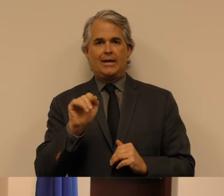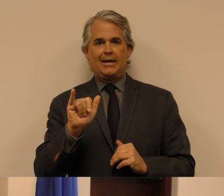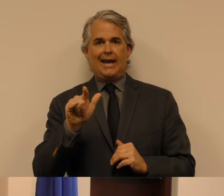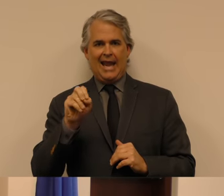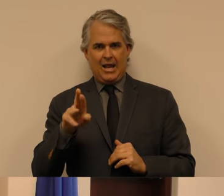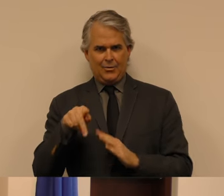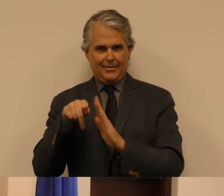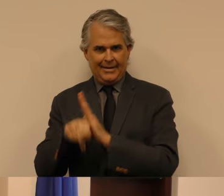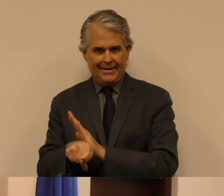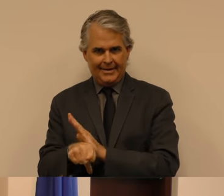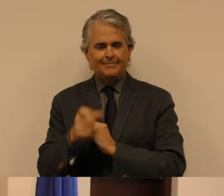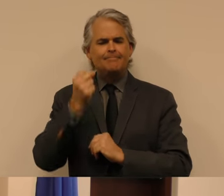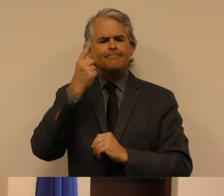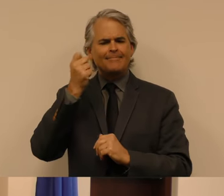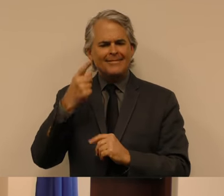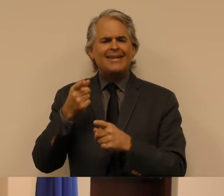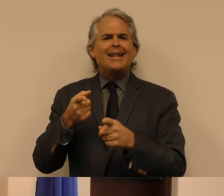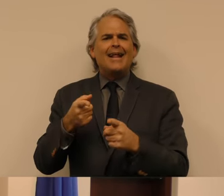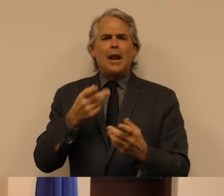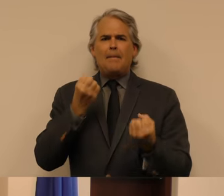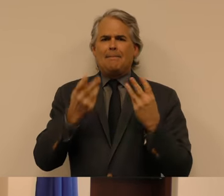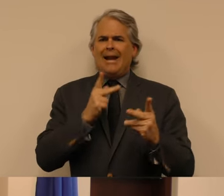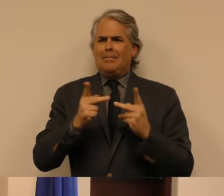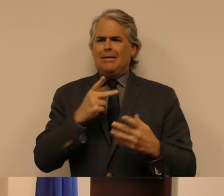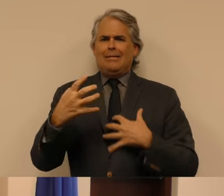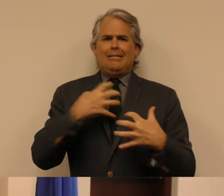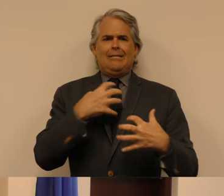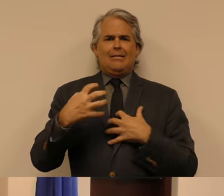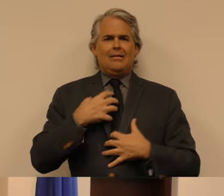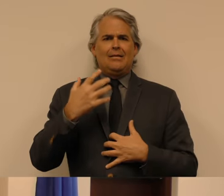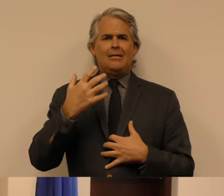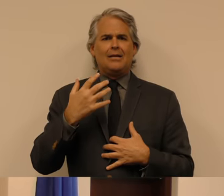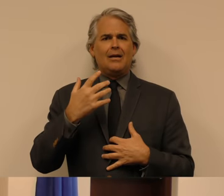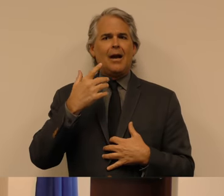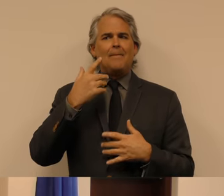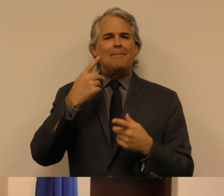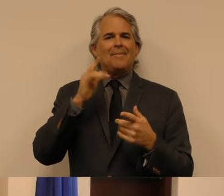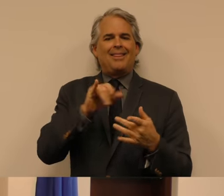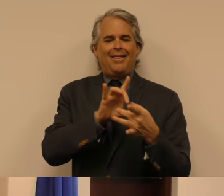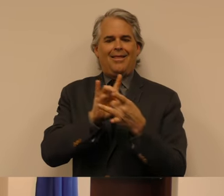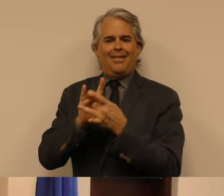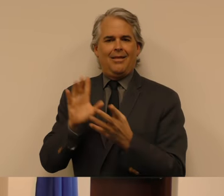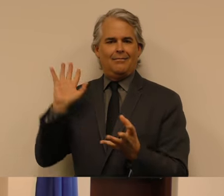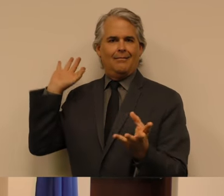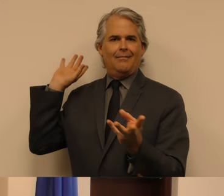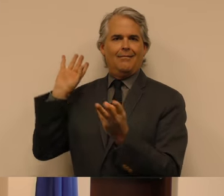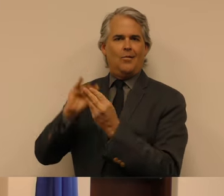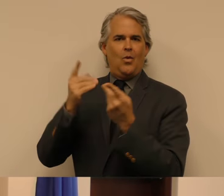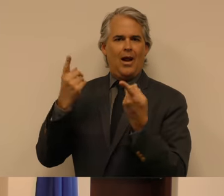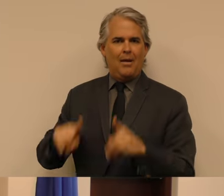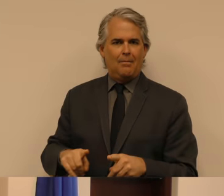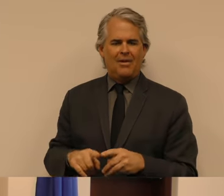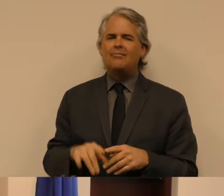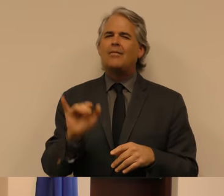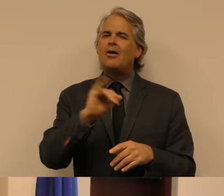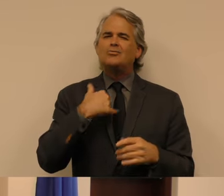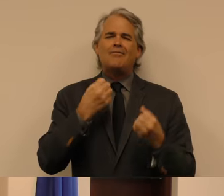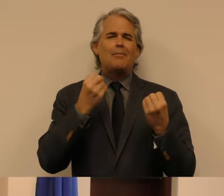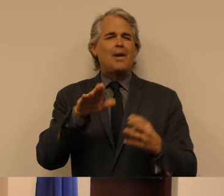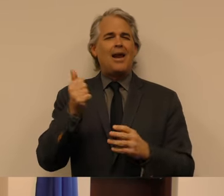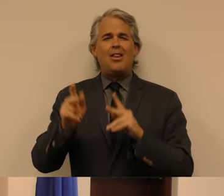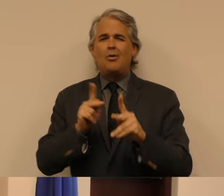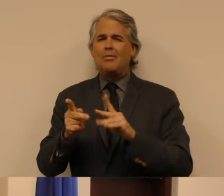longer history of these incidents. The list is too long to name them all, but many of these names are recognizable to you.